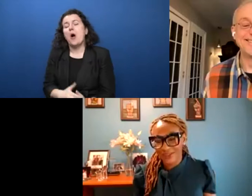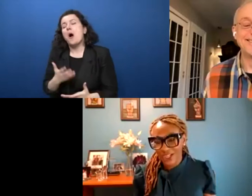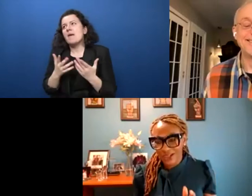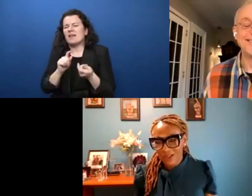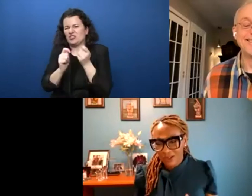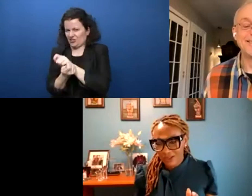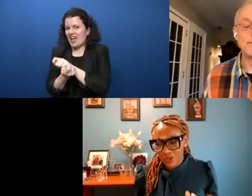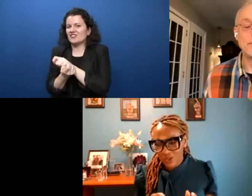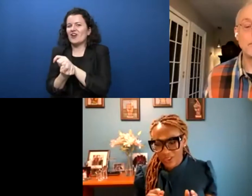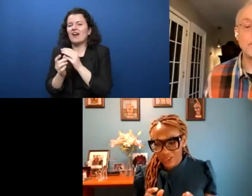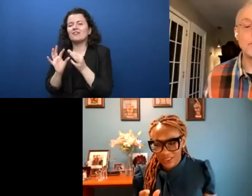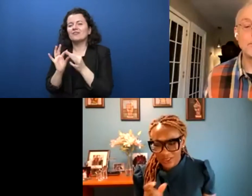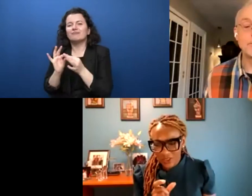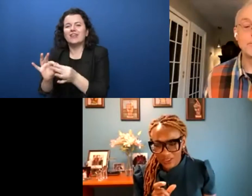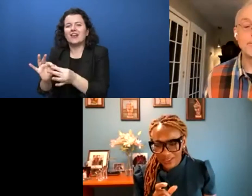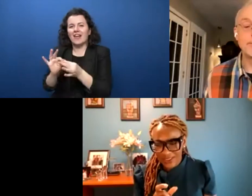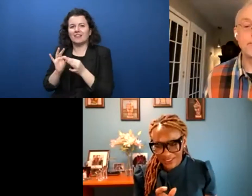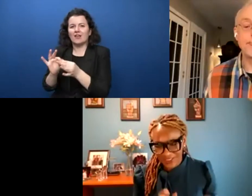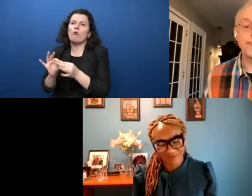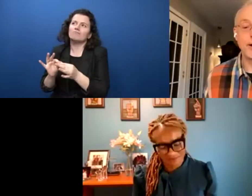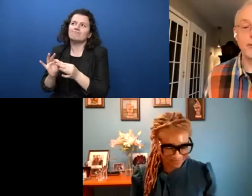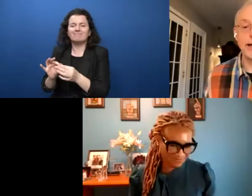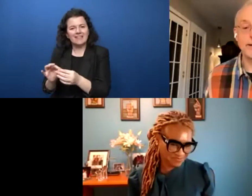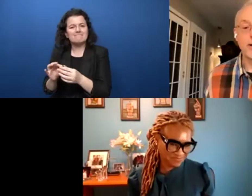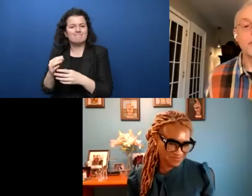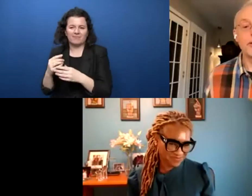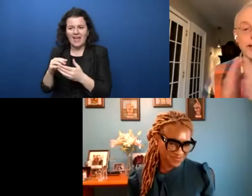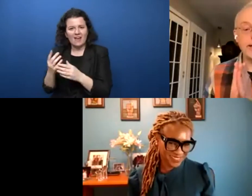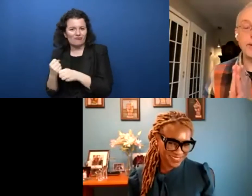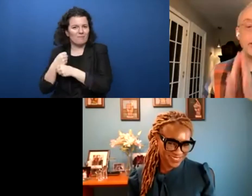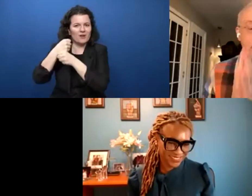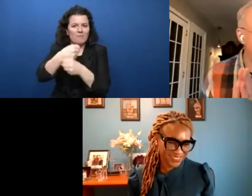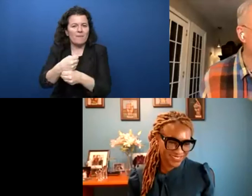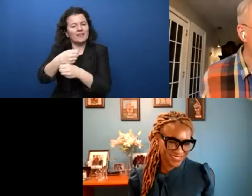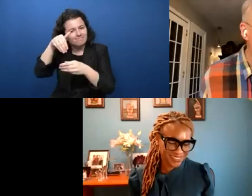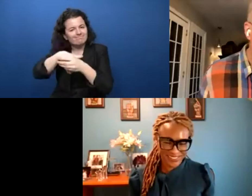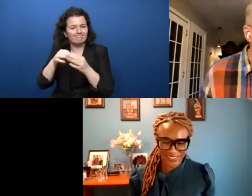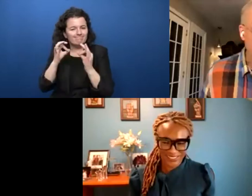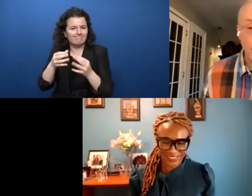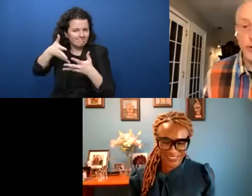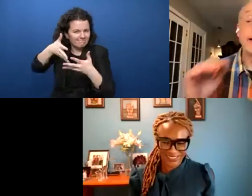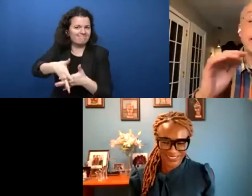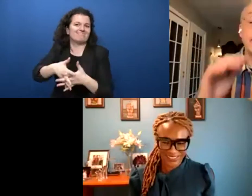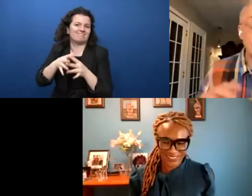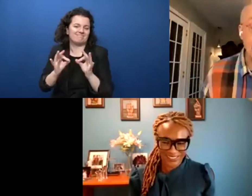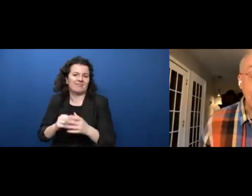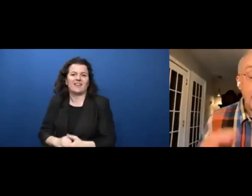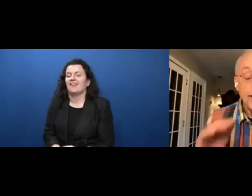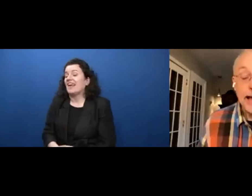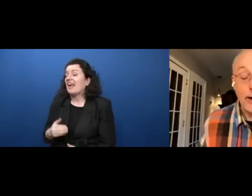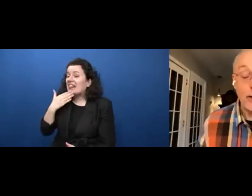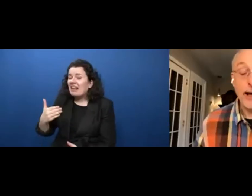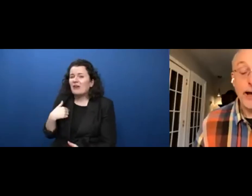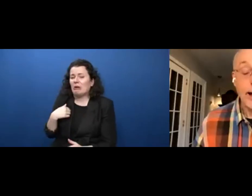how about if we say meaningful representation? All right. Well, thank you. And my apologies for the delay.